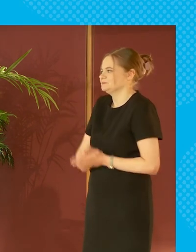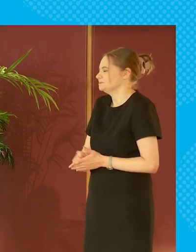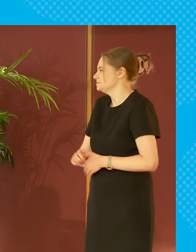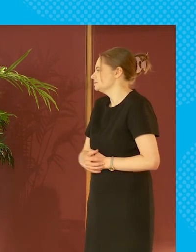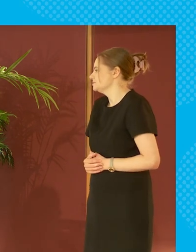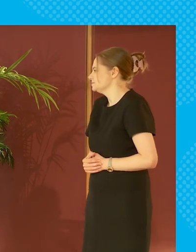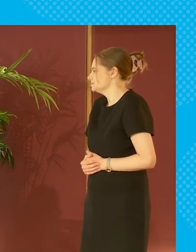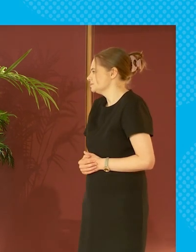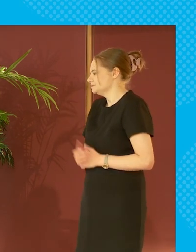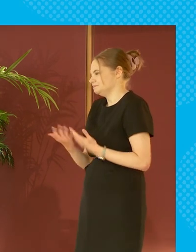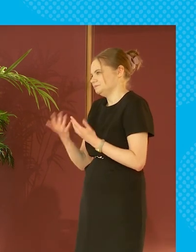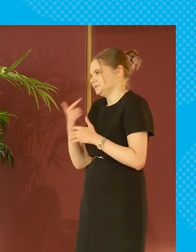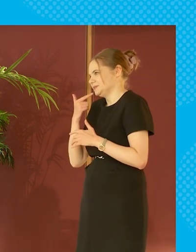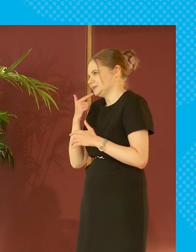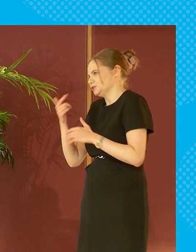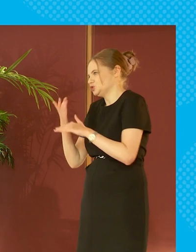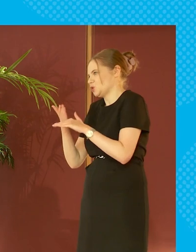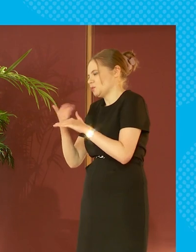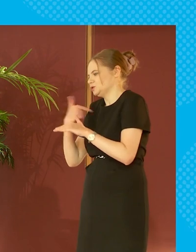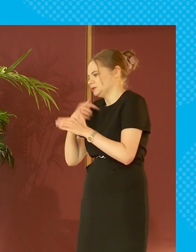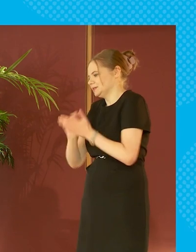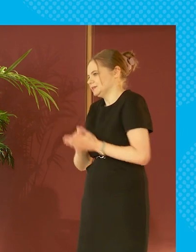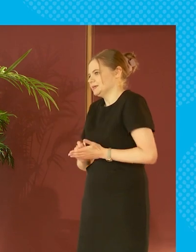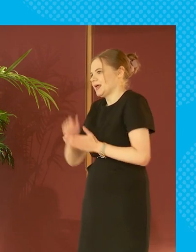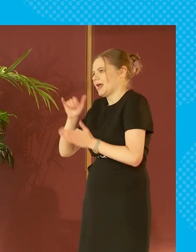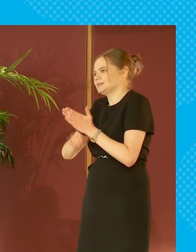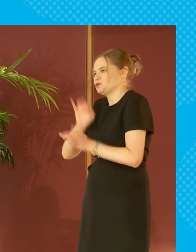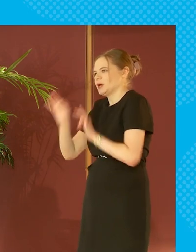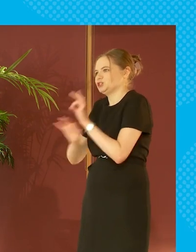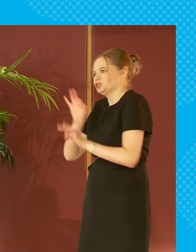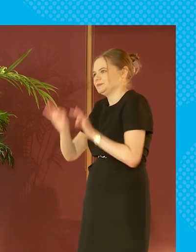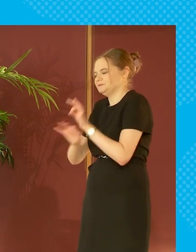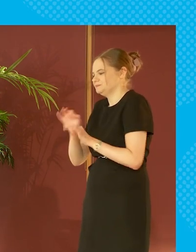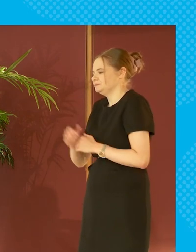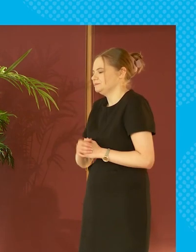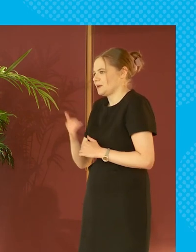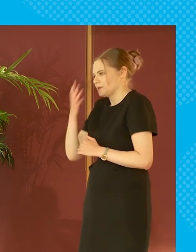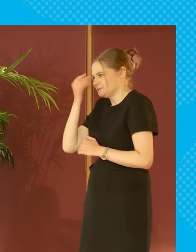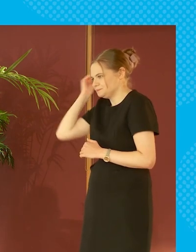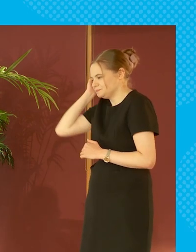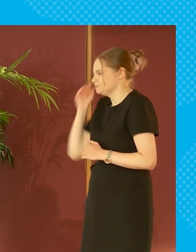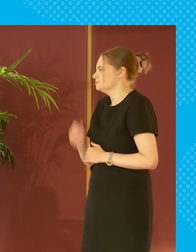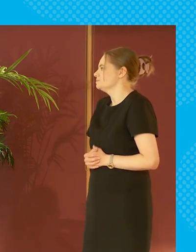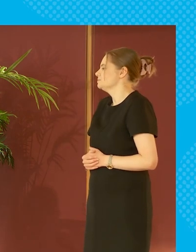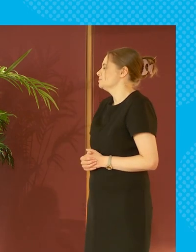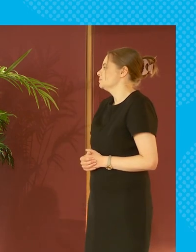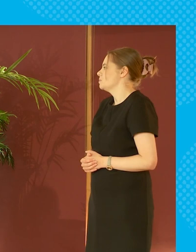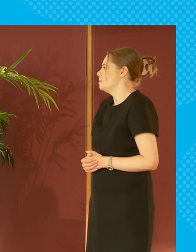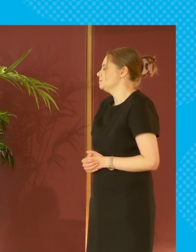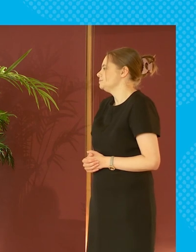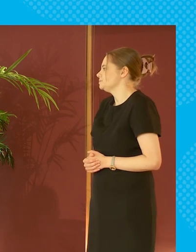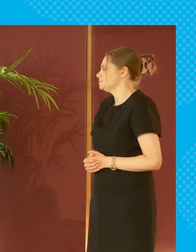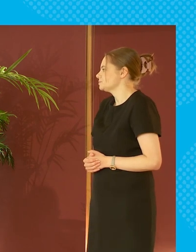which that's my next week's job to write essay questions for the year i might pinch it i think something